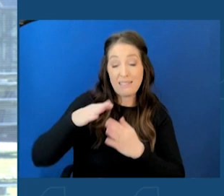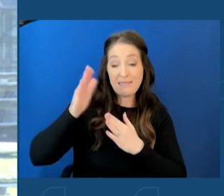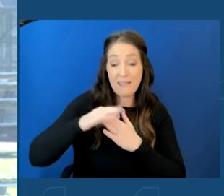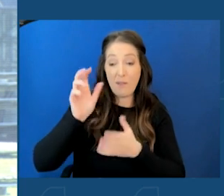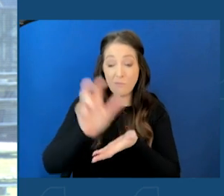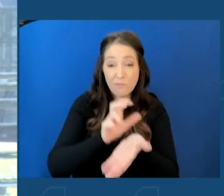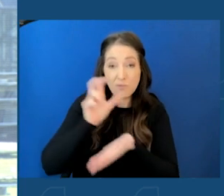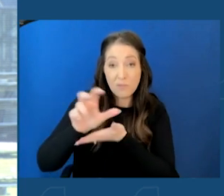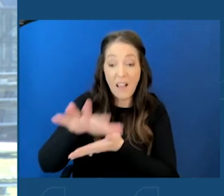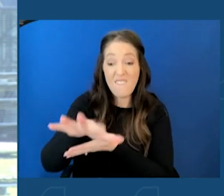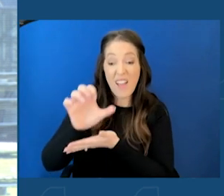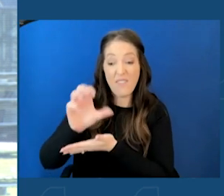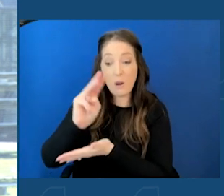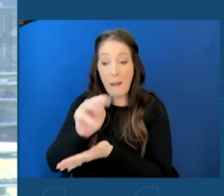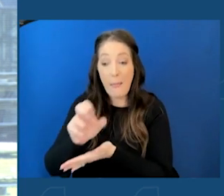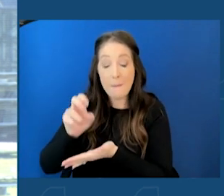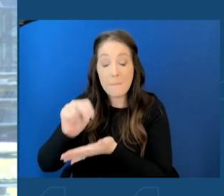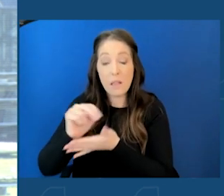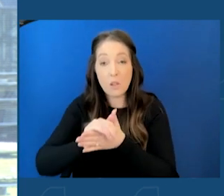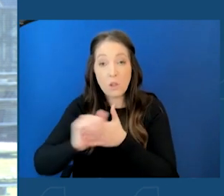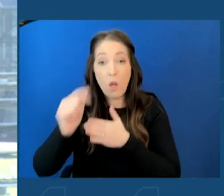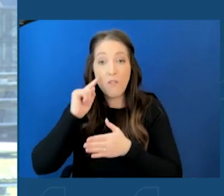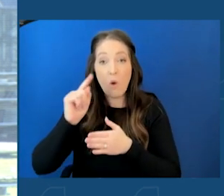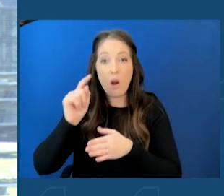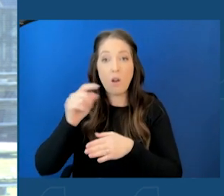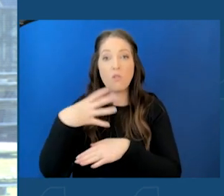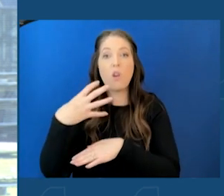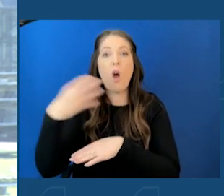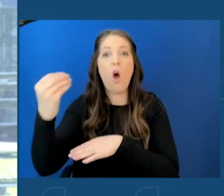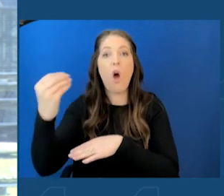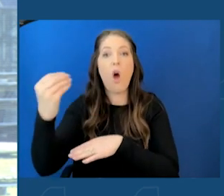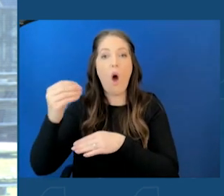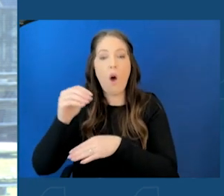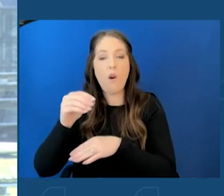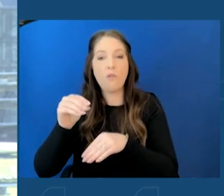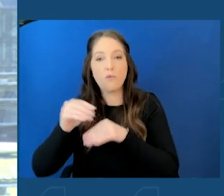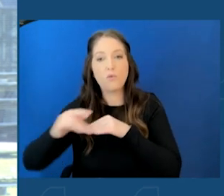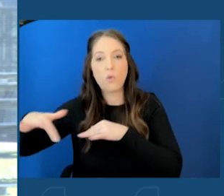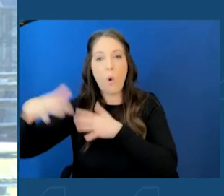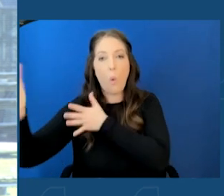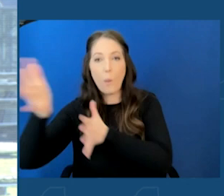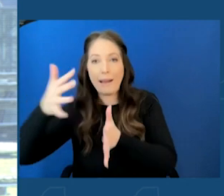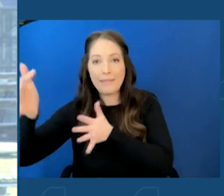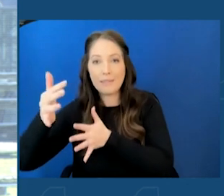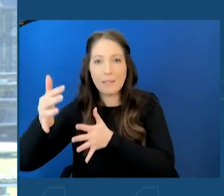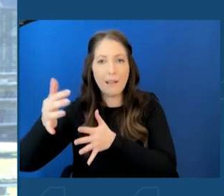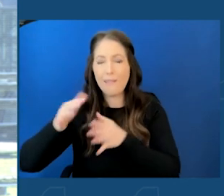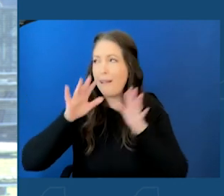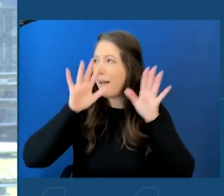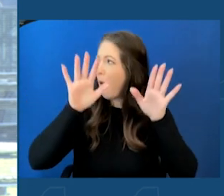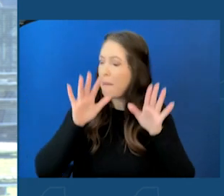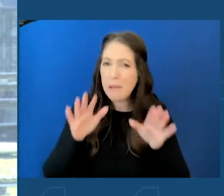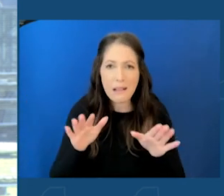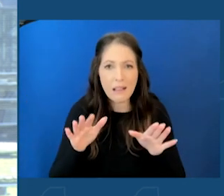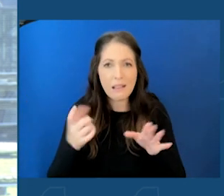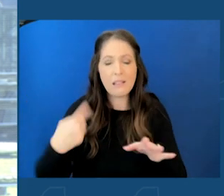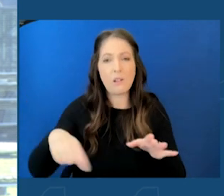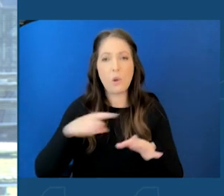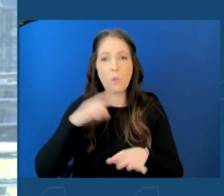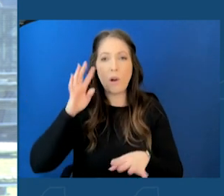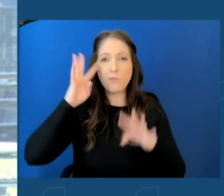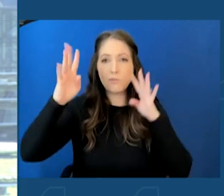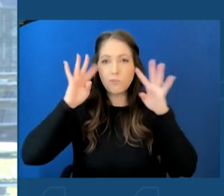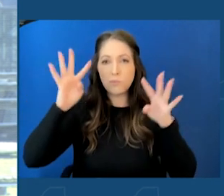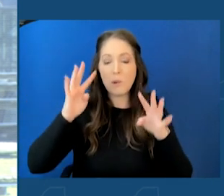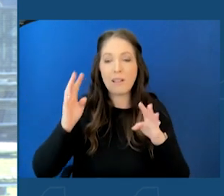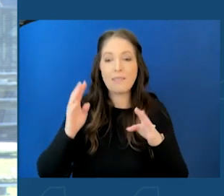investment also in offshore wind. That is extraordinary. And what we're doing is creating the supply chain. You know what I